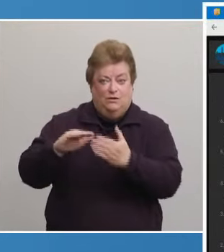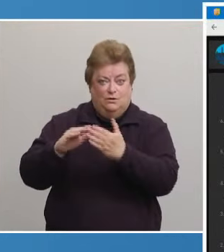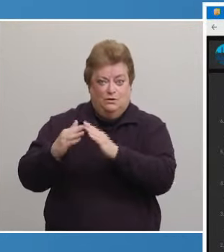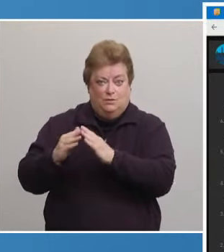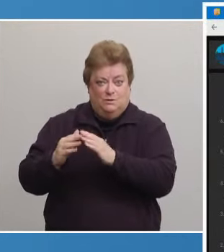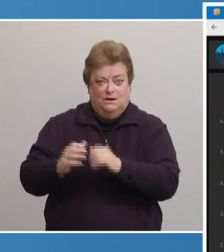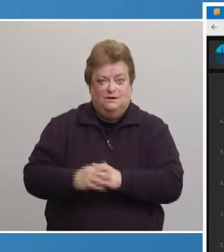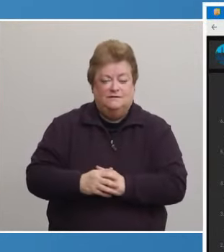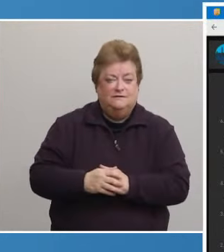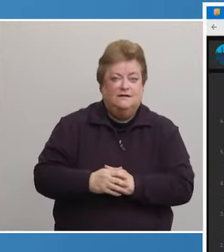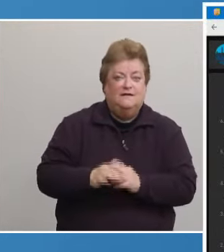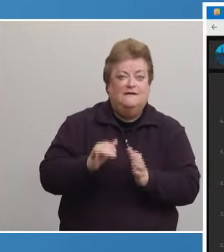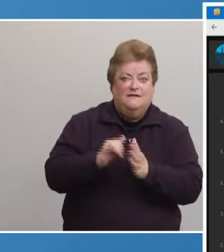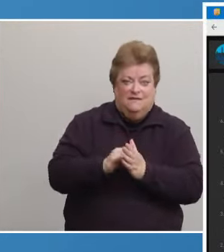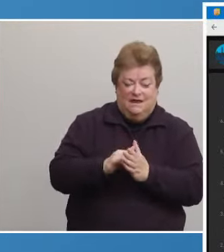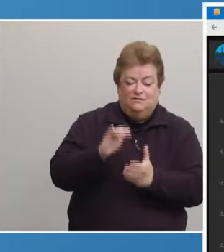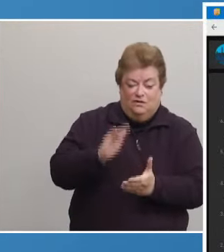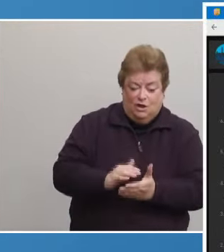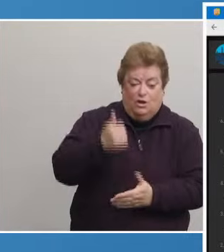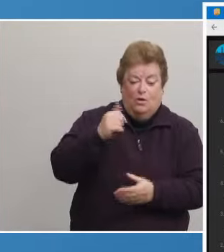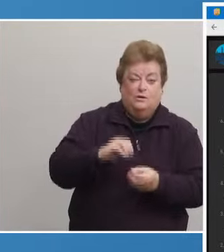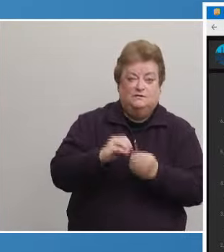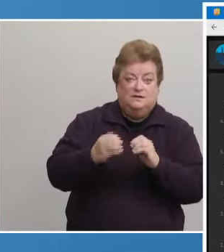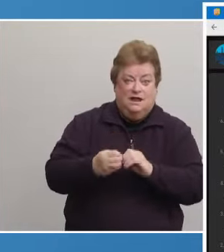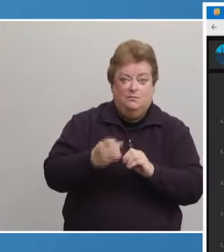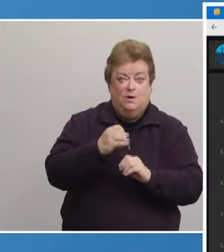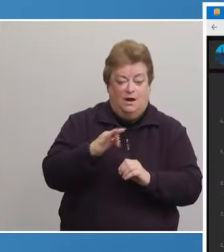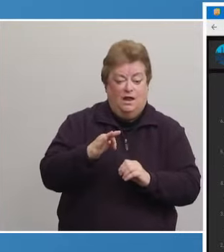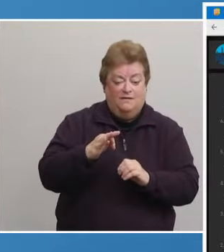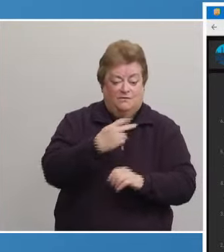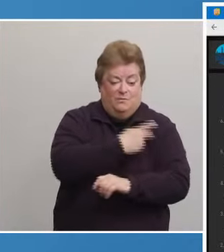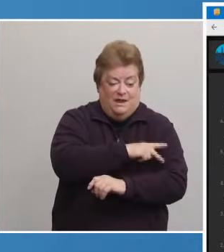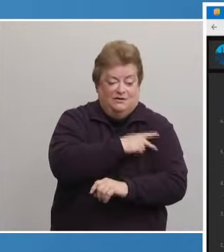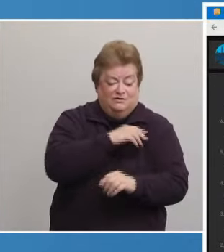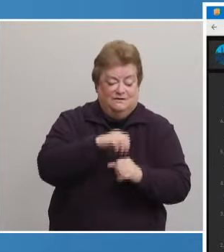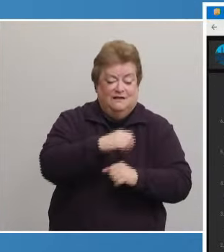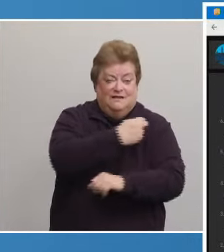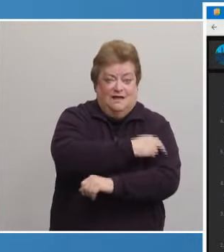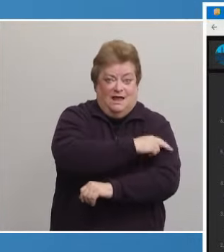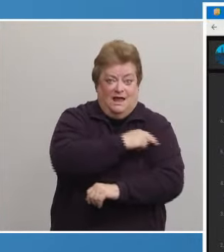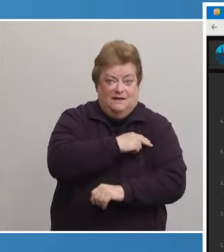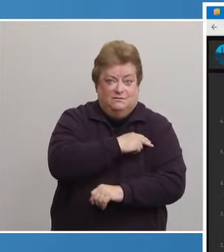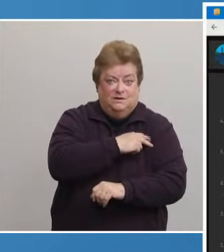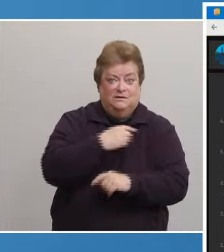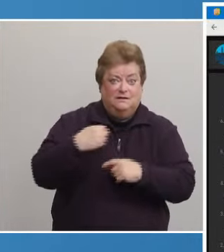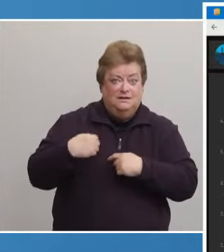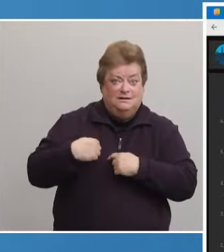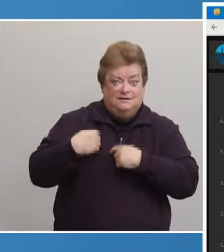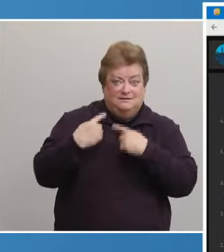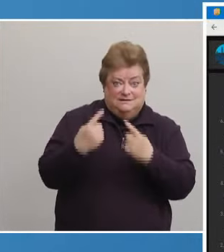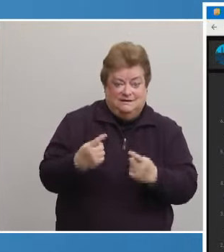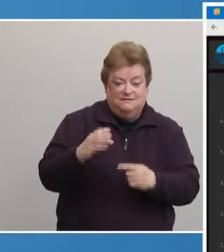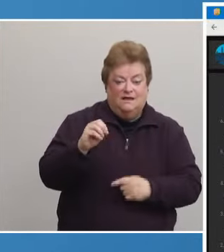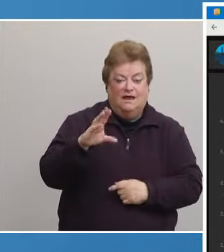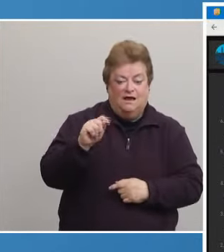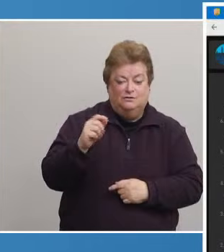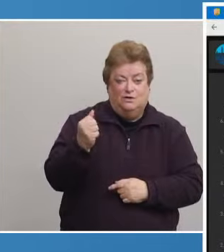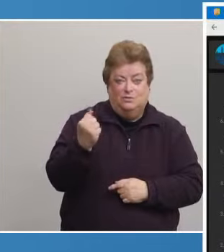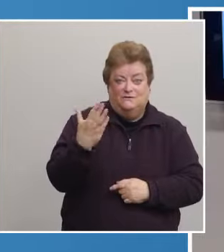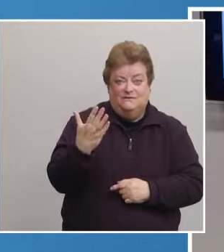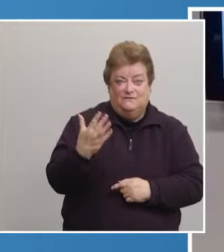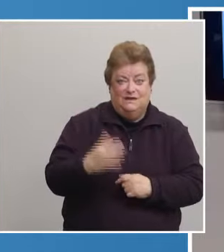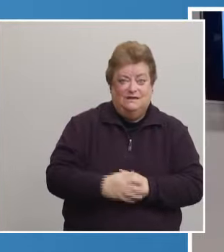This is the lowest number of COVID-19 patients hospitalized since 52 patients were reported back on October